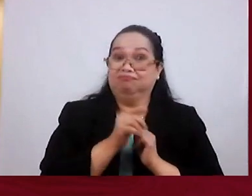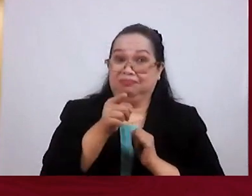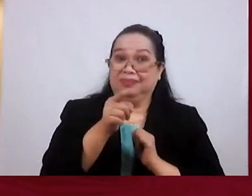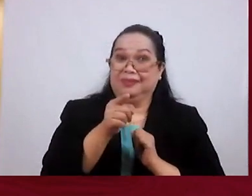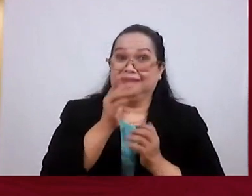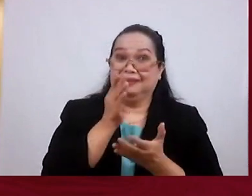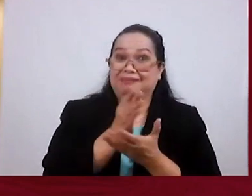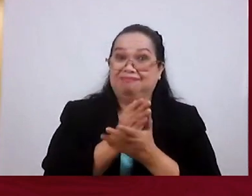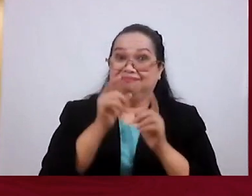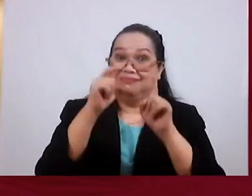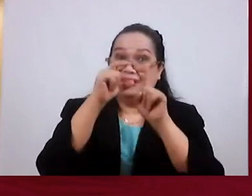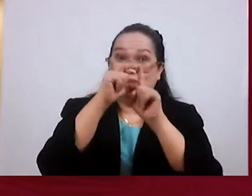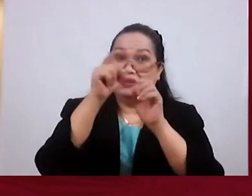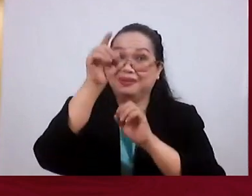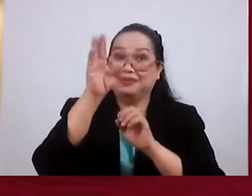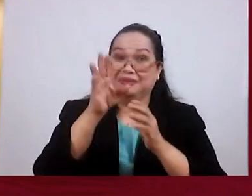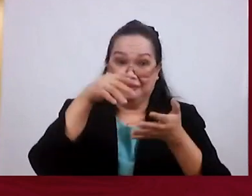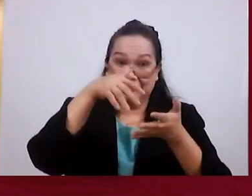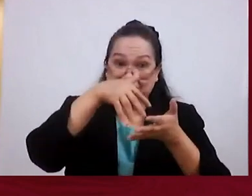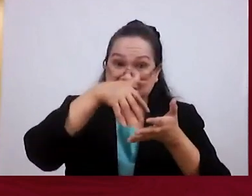Just Stop Going To The Word Of God